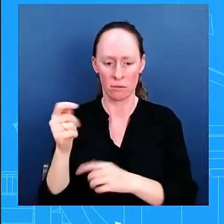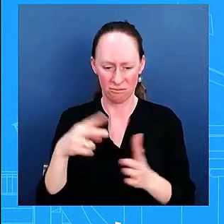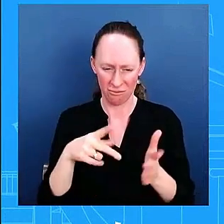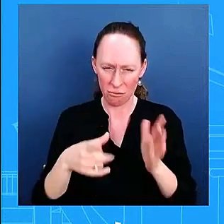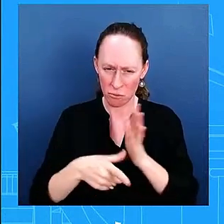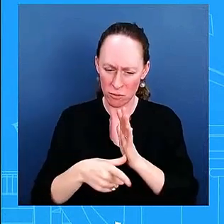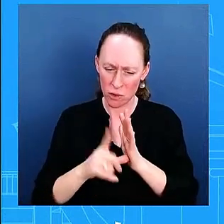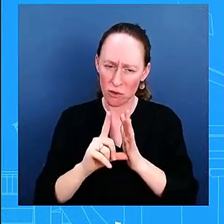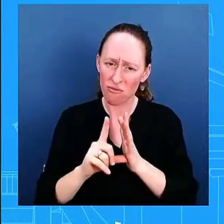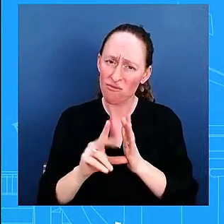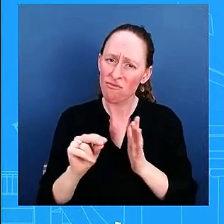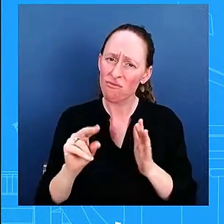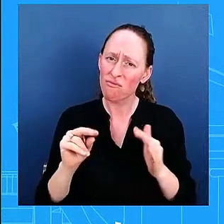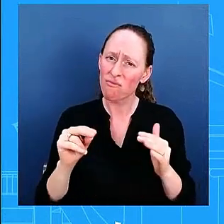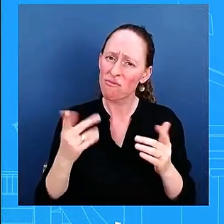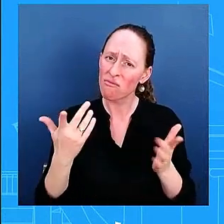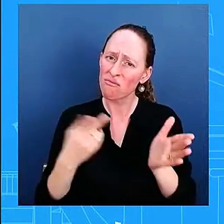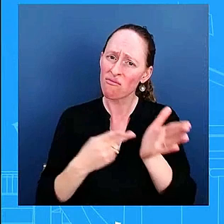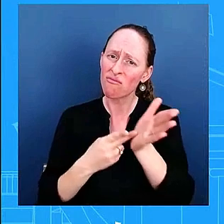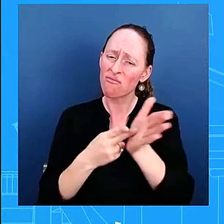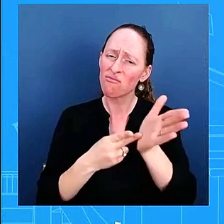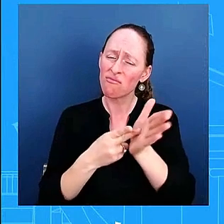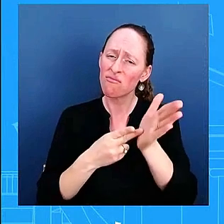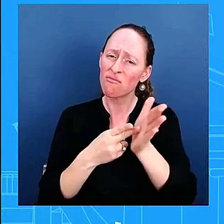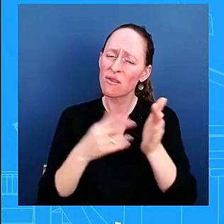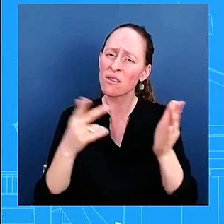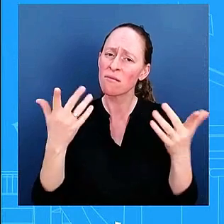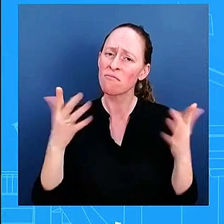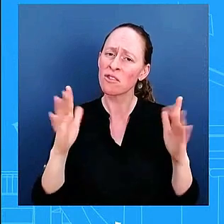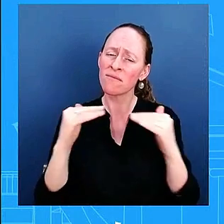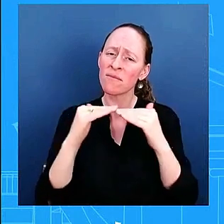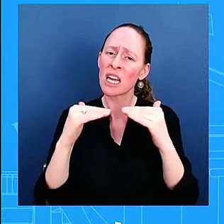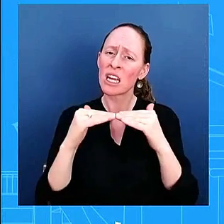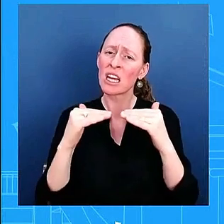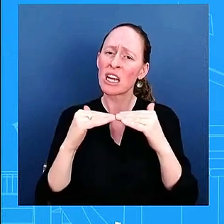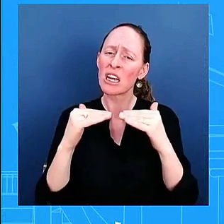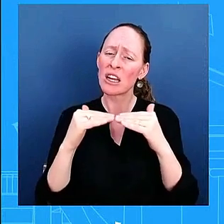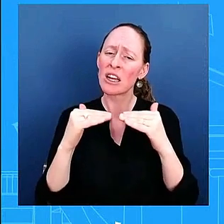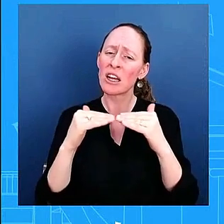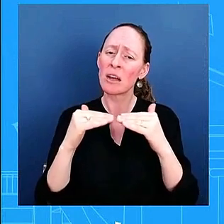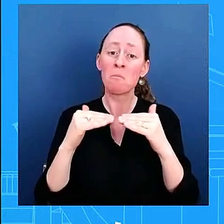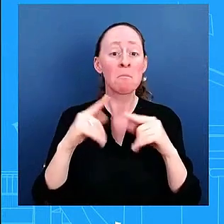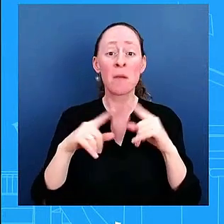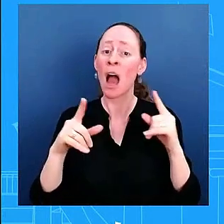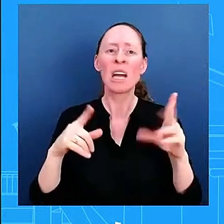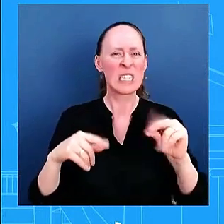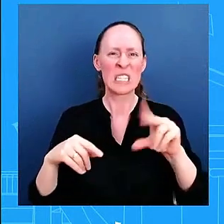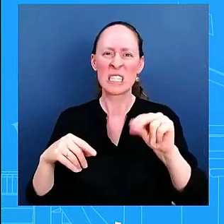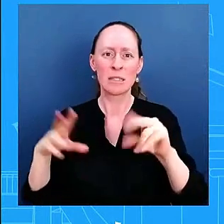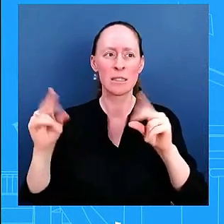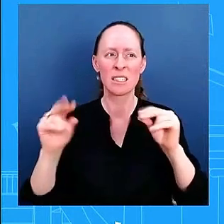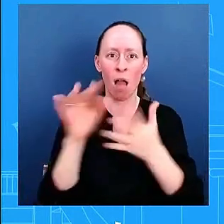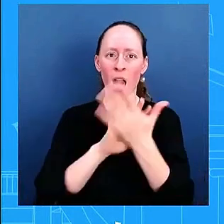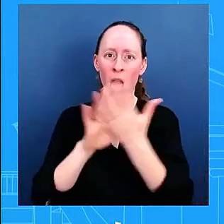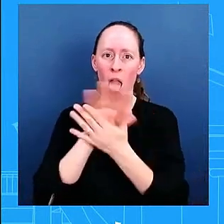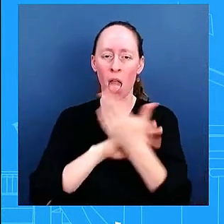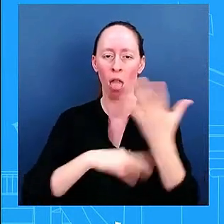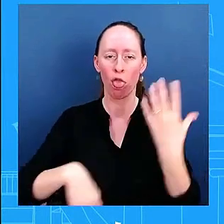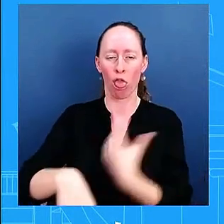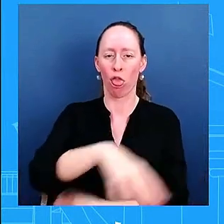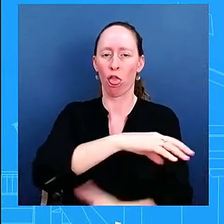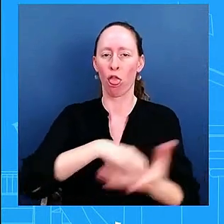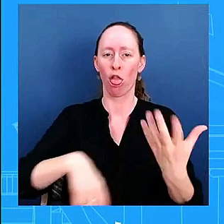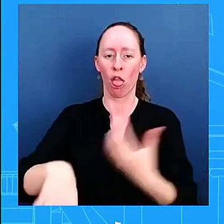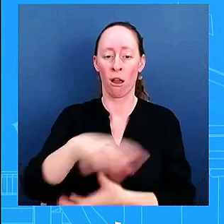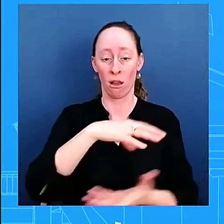election uh and they didn't believe that because they were told not to and what we saw on that day was horrific it